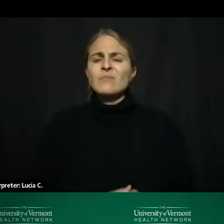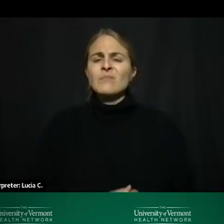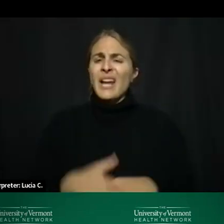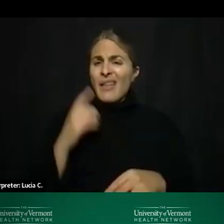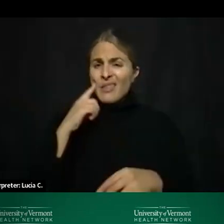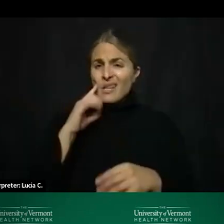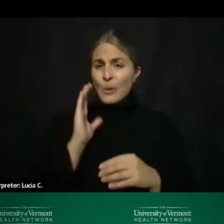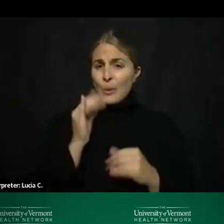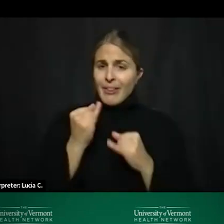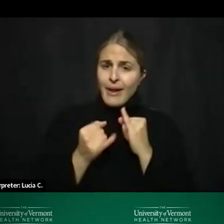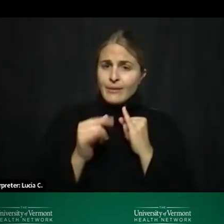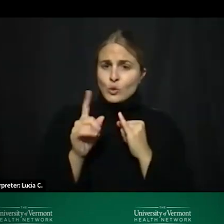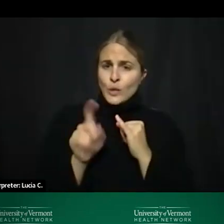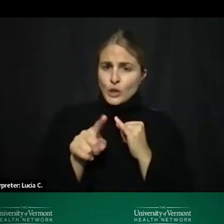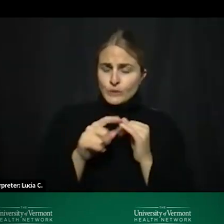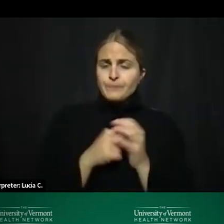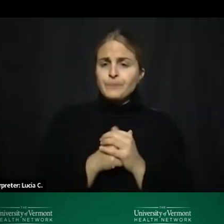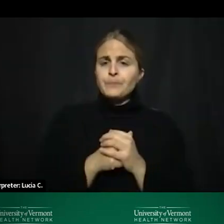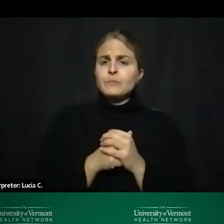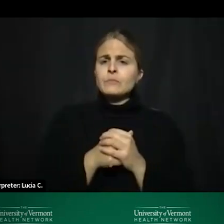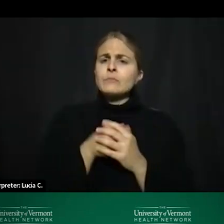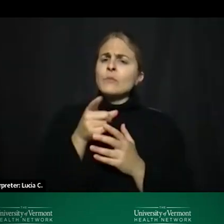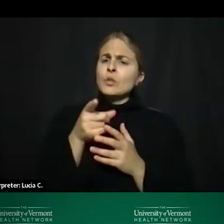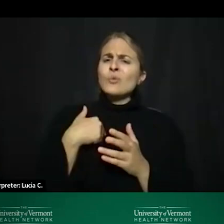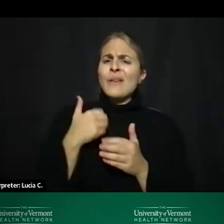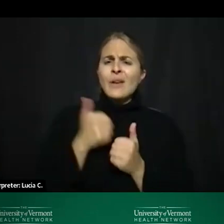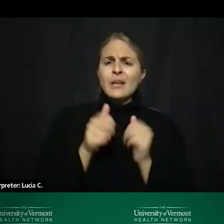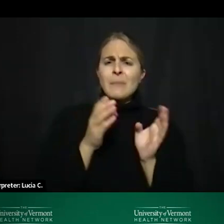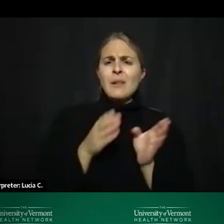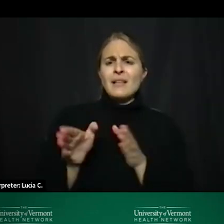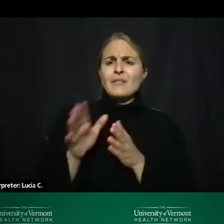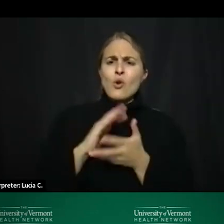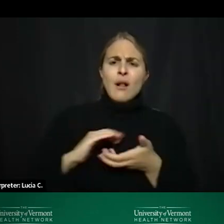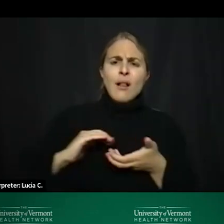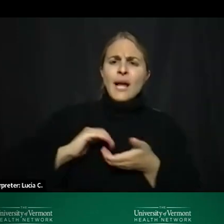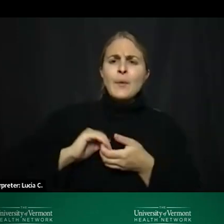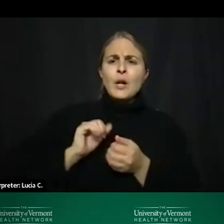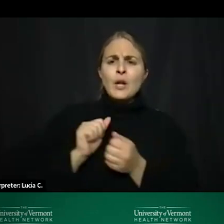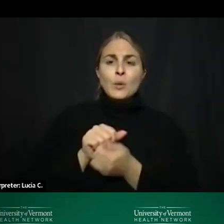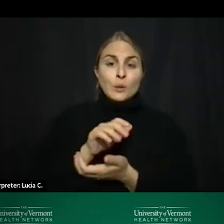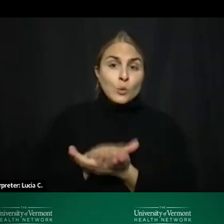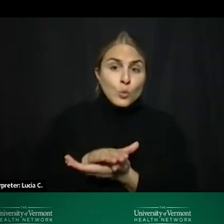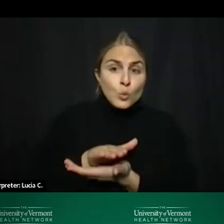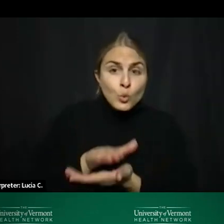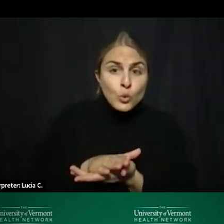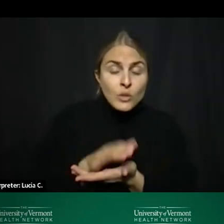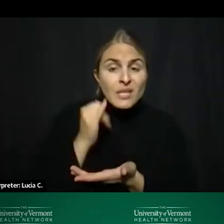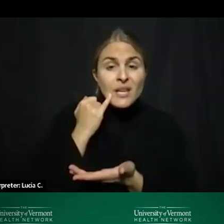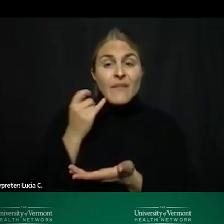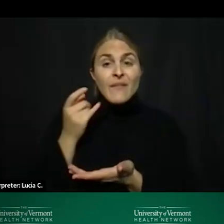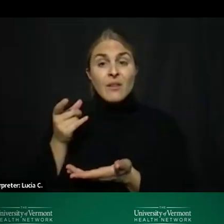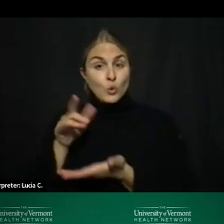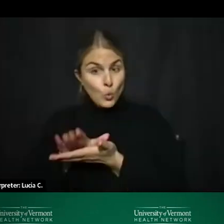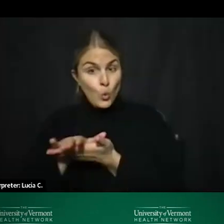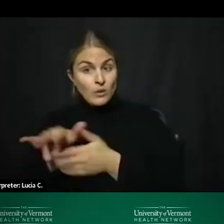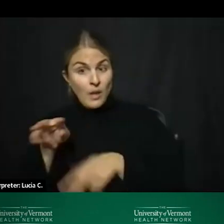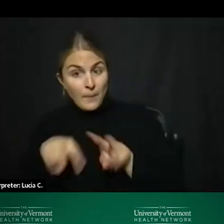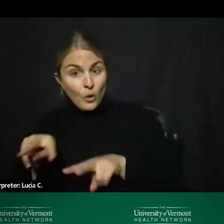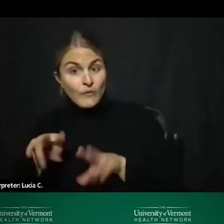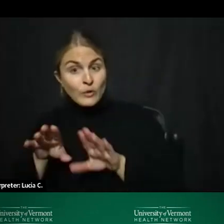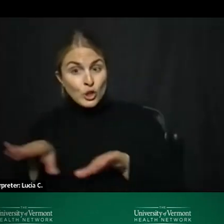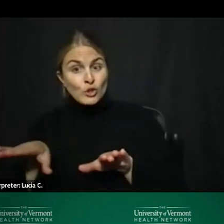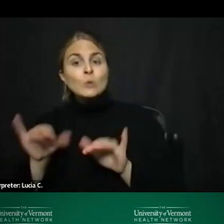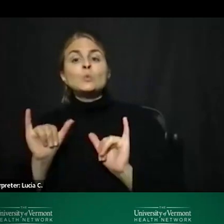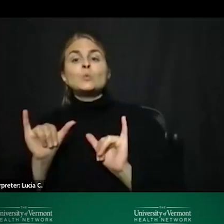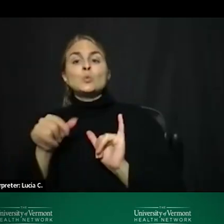of our last questions so um do you have any plans for collaborating with schools um if they observe children are impacted